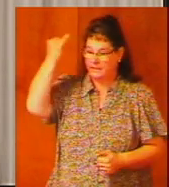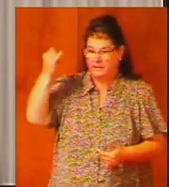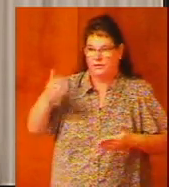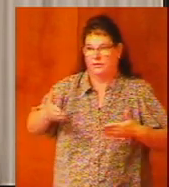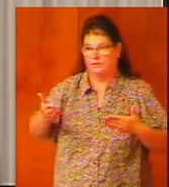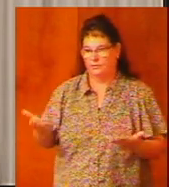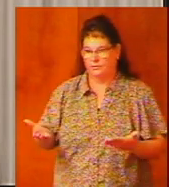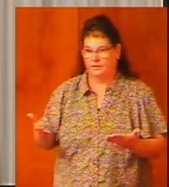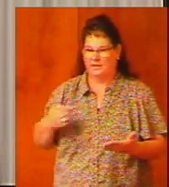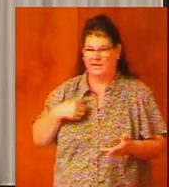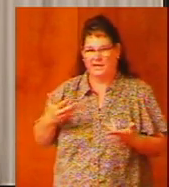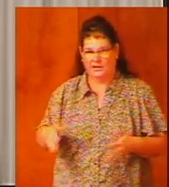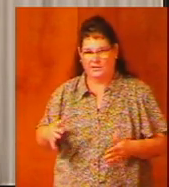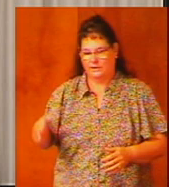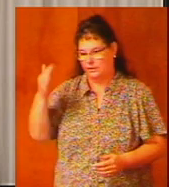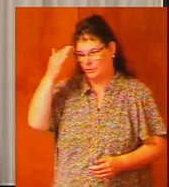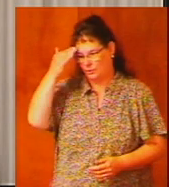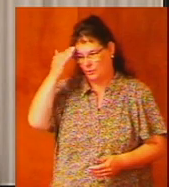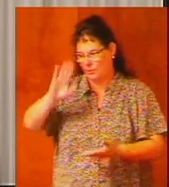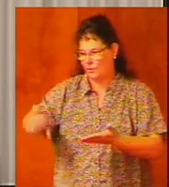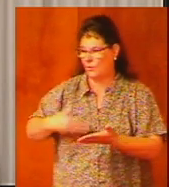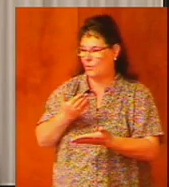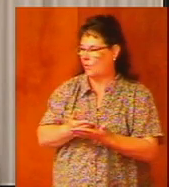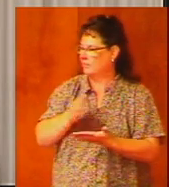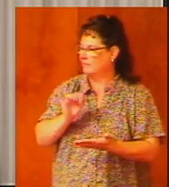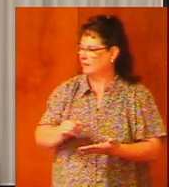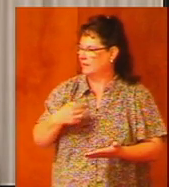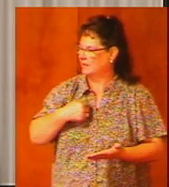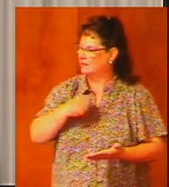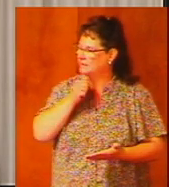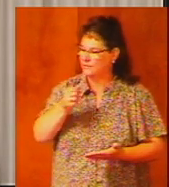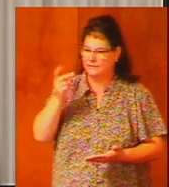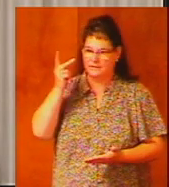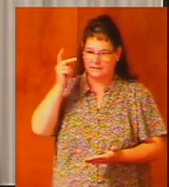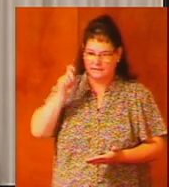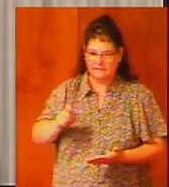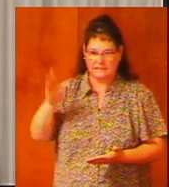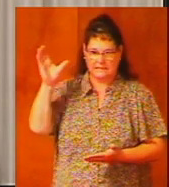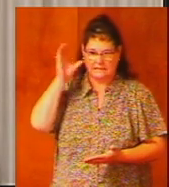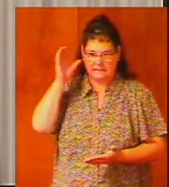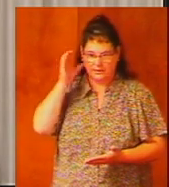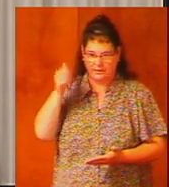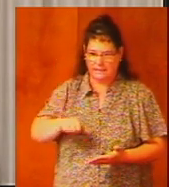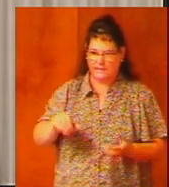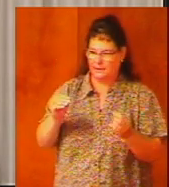well I already know all of this I don't need to hear this anymore